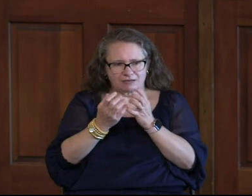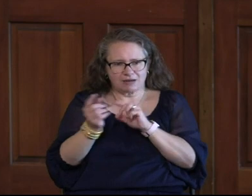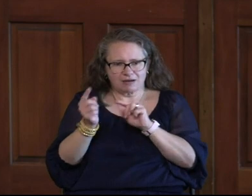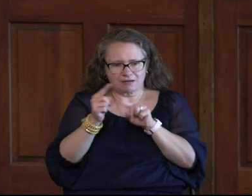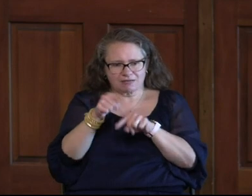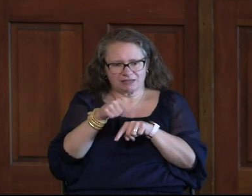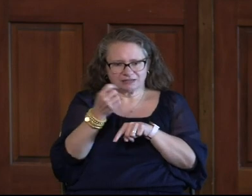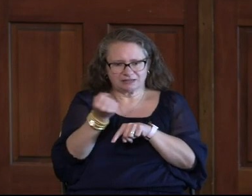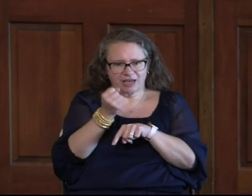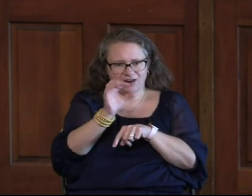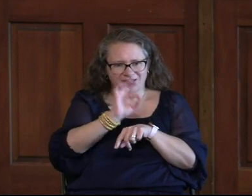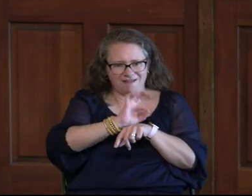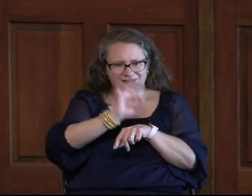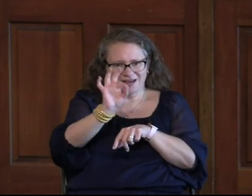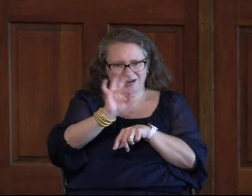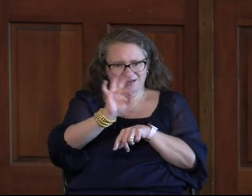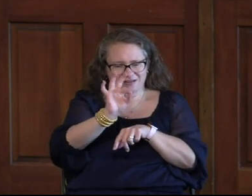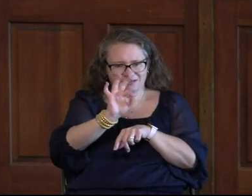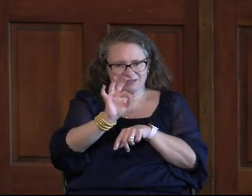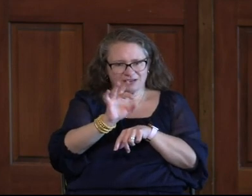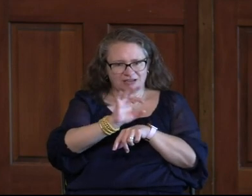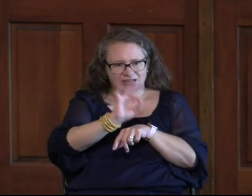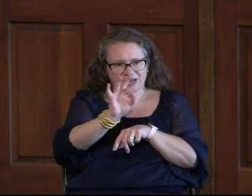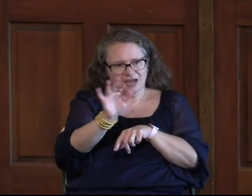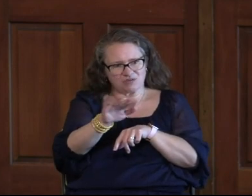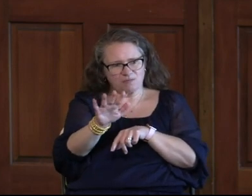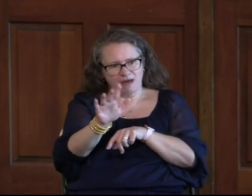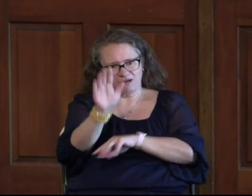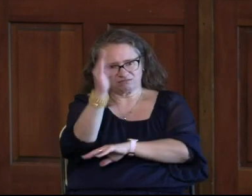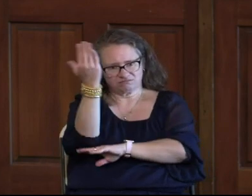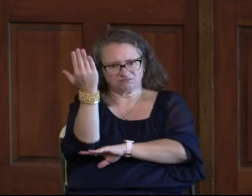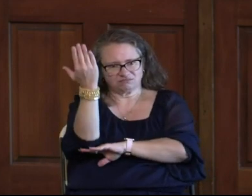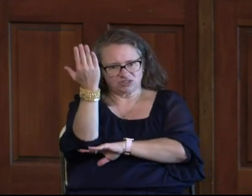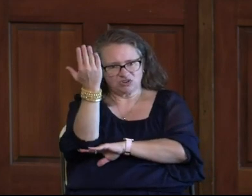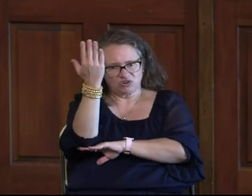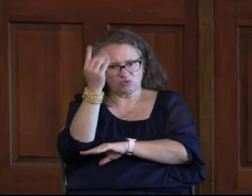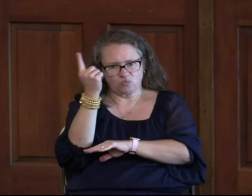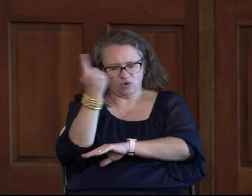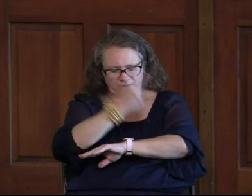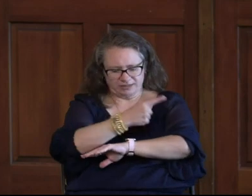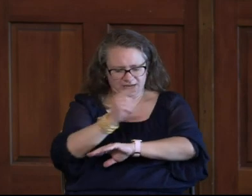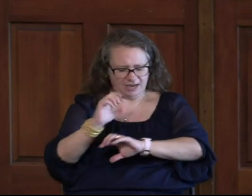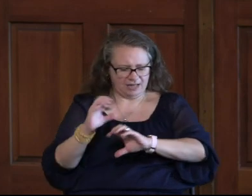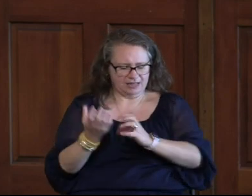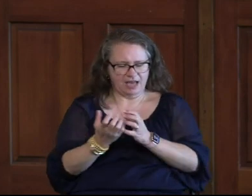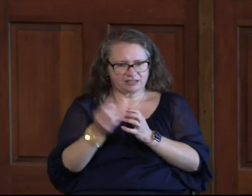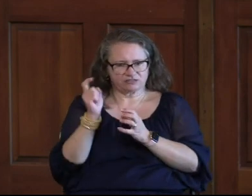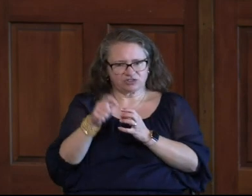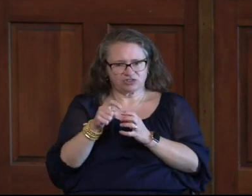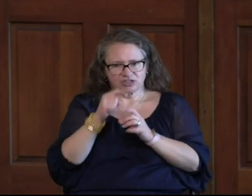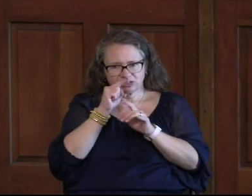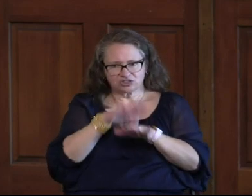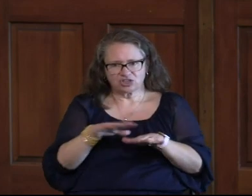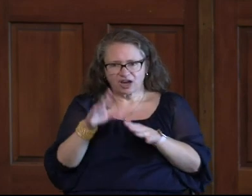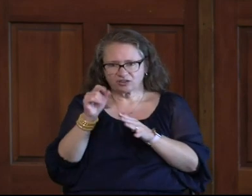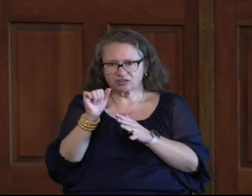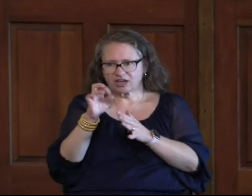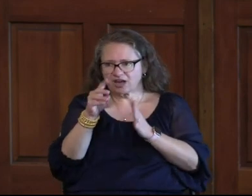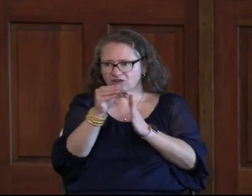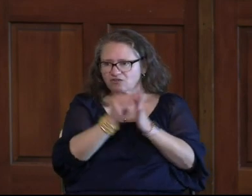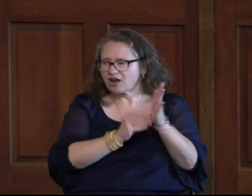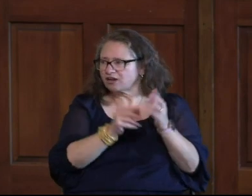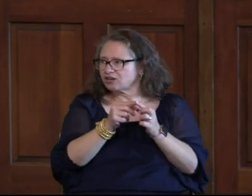this Saturday At 9 o'clock It's from 9 to about noon And so just a one day class If you need child care You can write on a